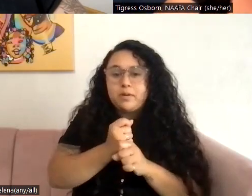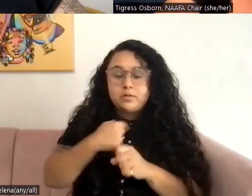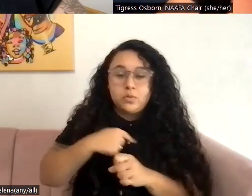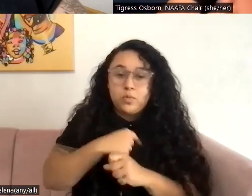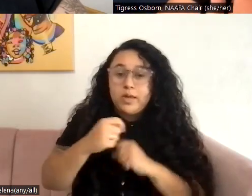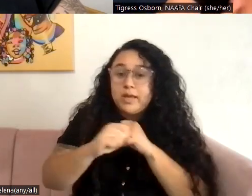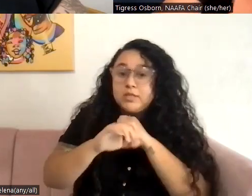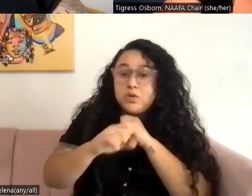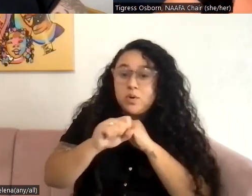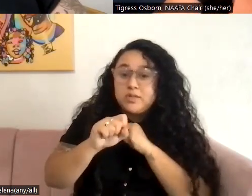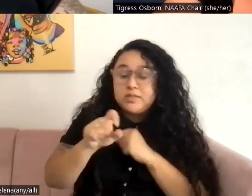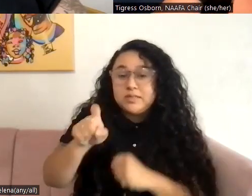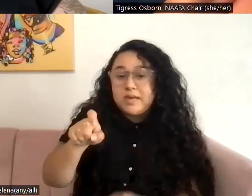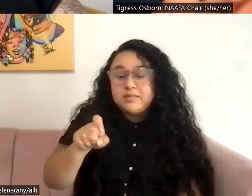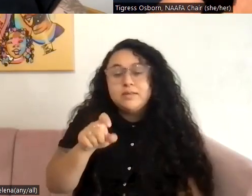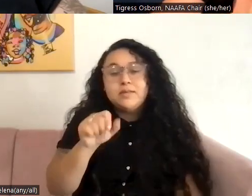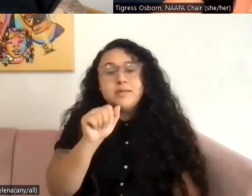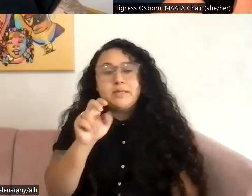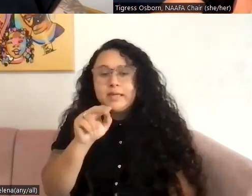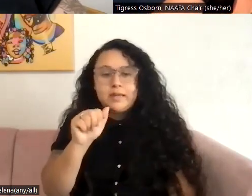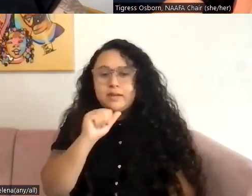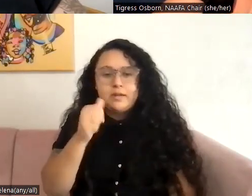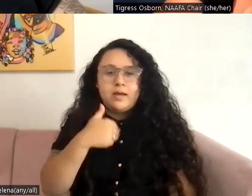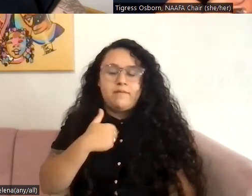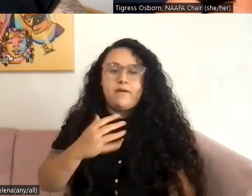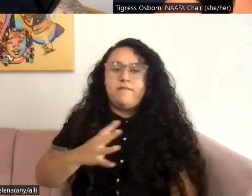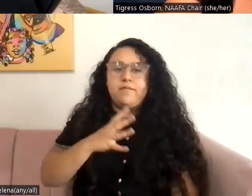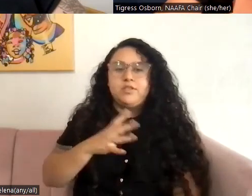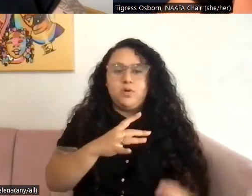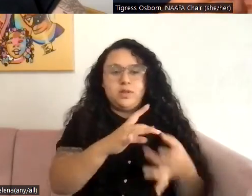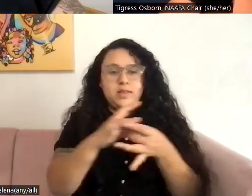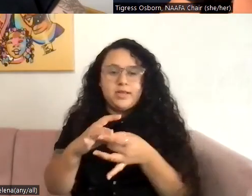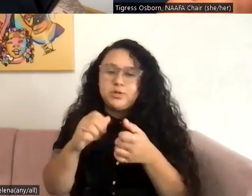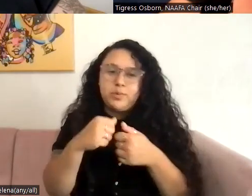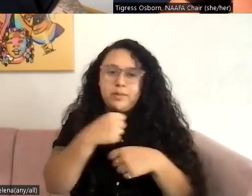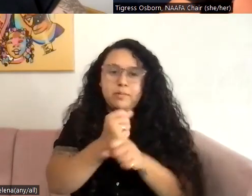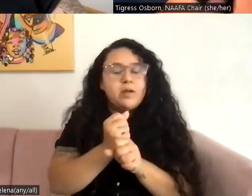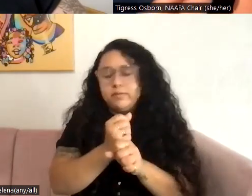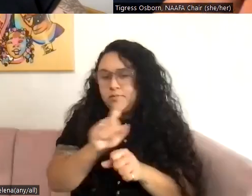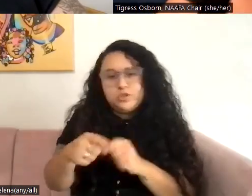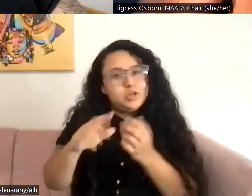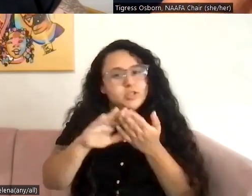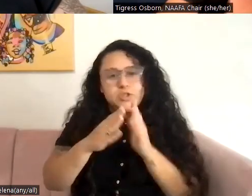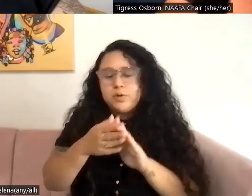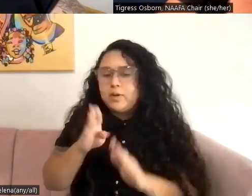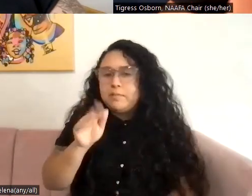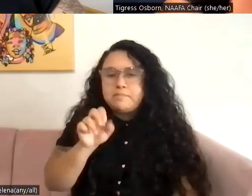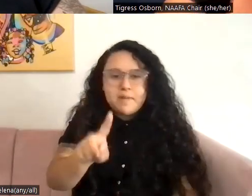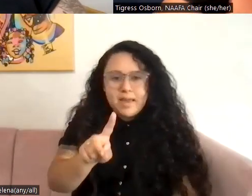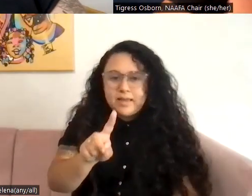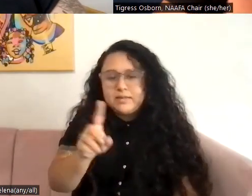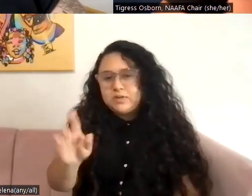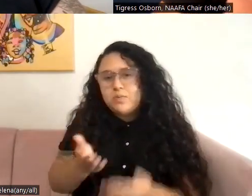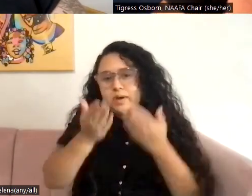necessarily. And Anna does not have official relationships with these products. So this really is like community-based. Well, how do you get